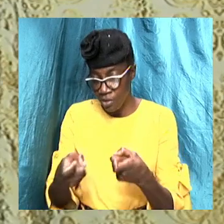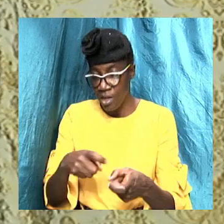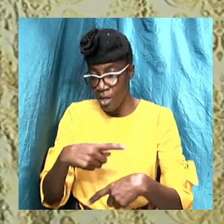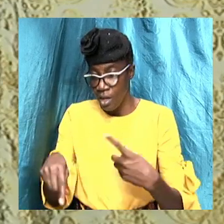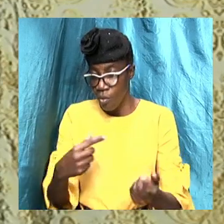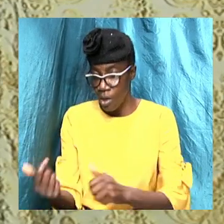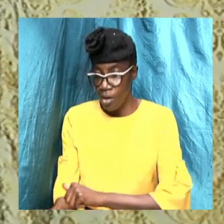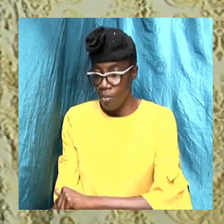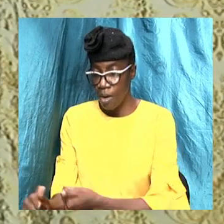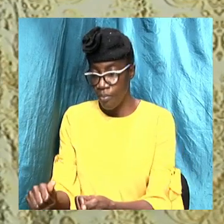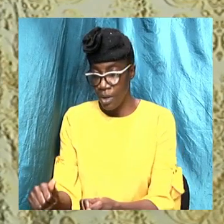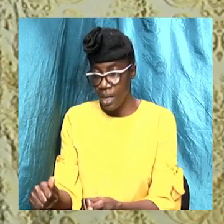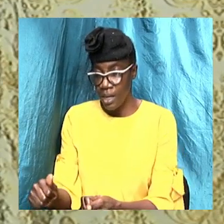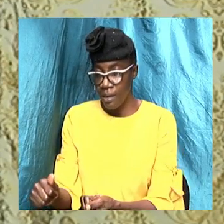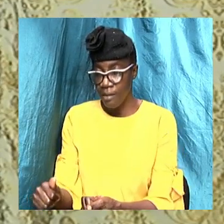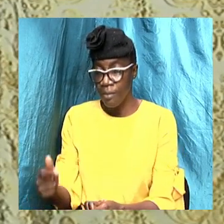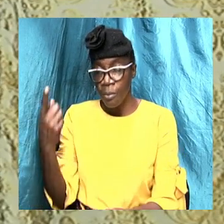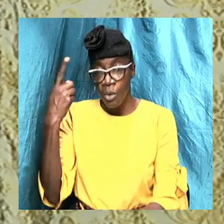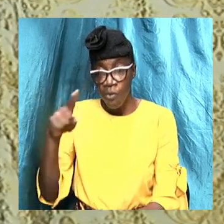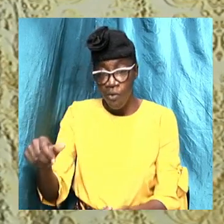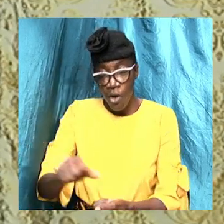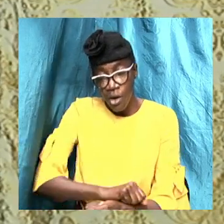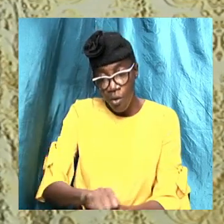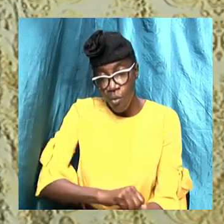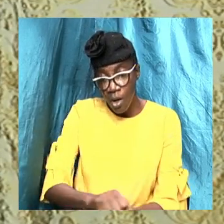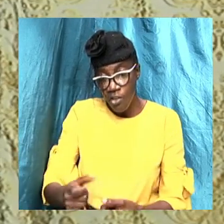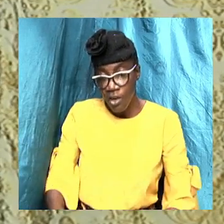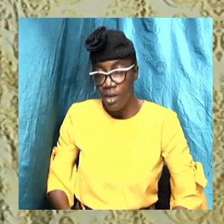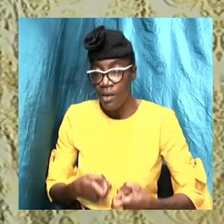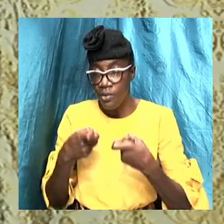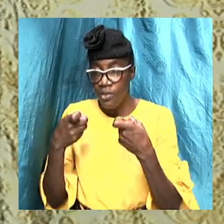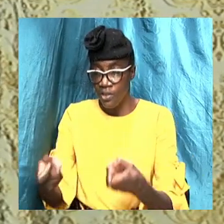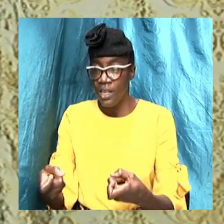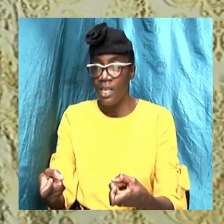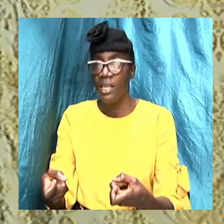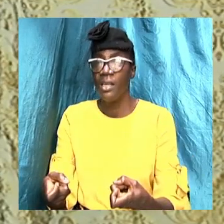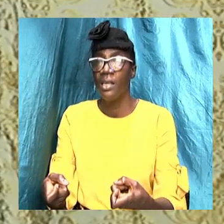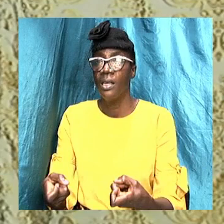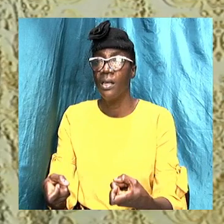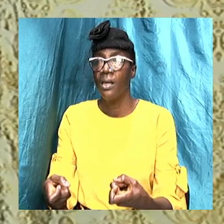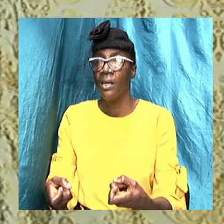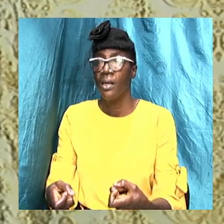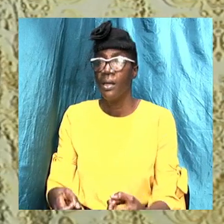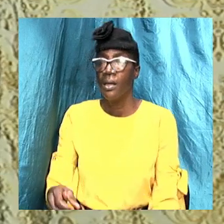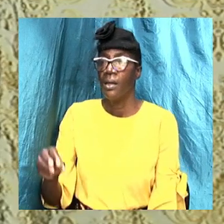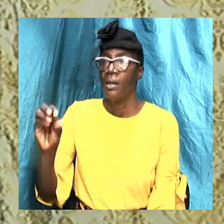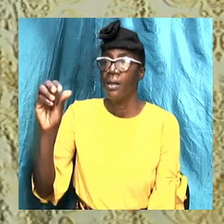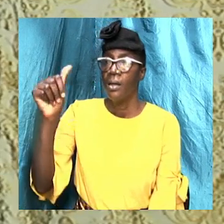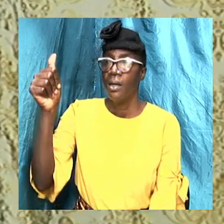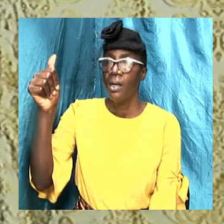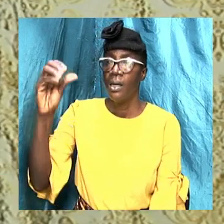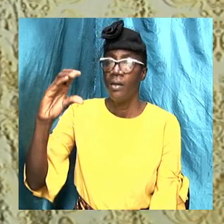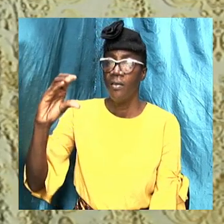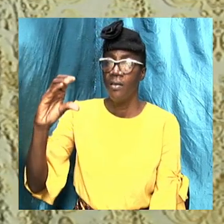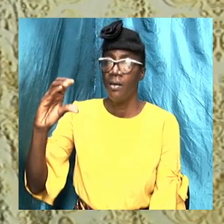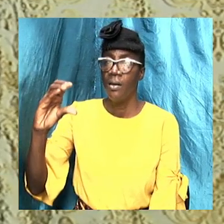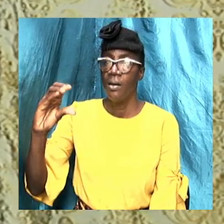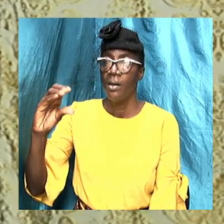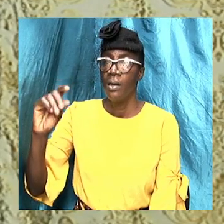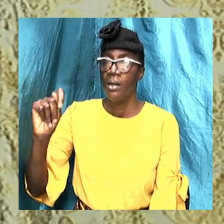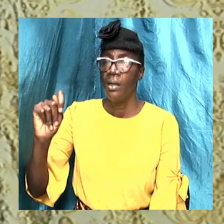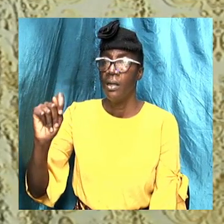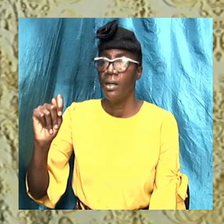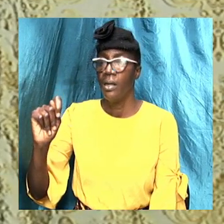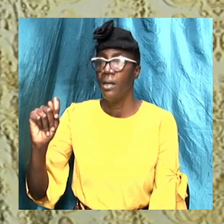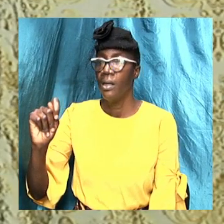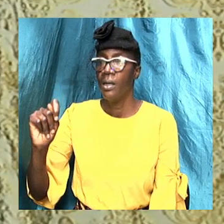somebody it is for the remission of sins. Let us look at Acts 2 and verse 38.